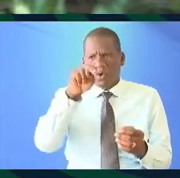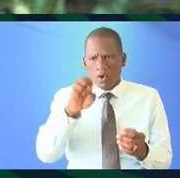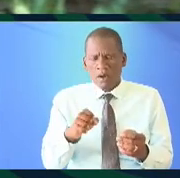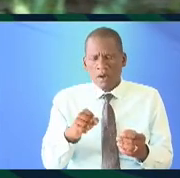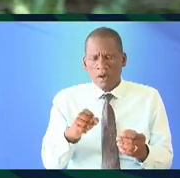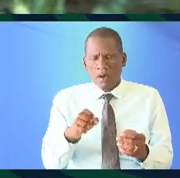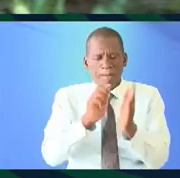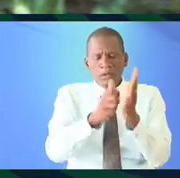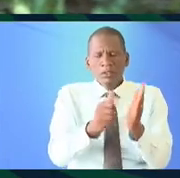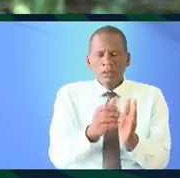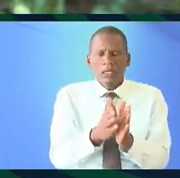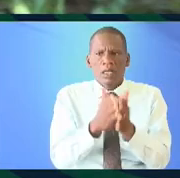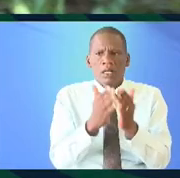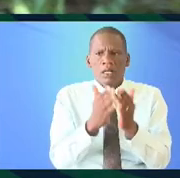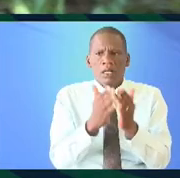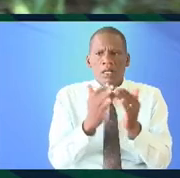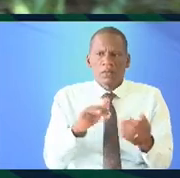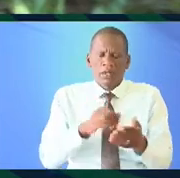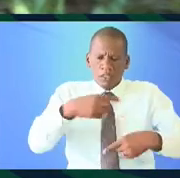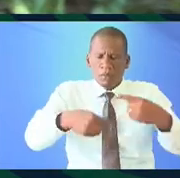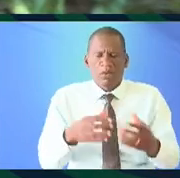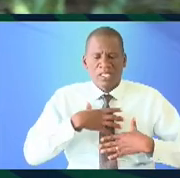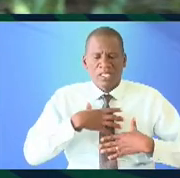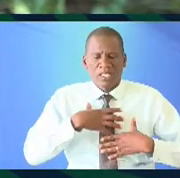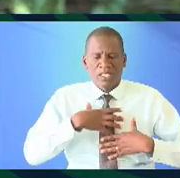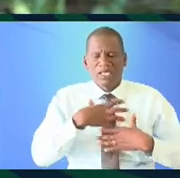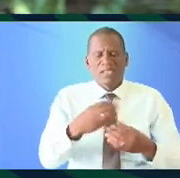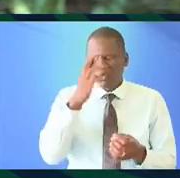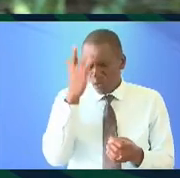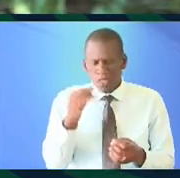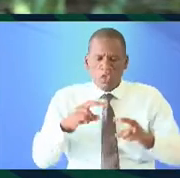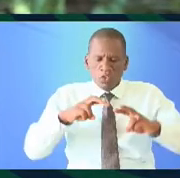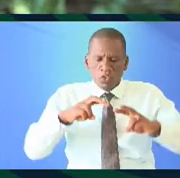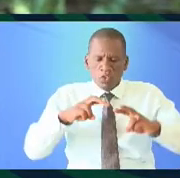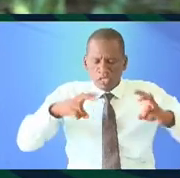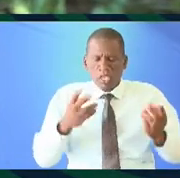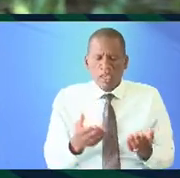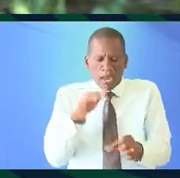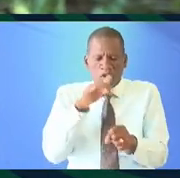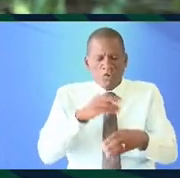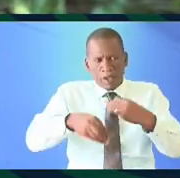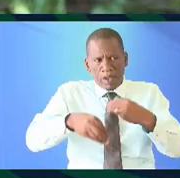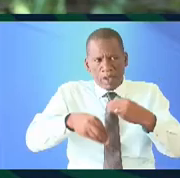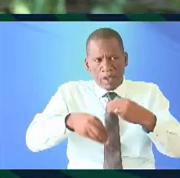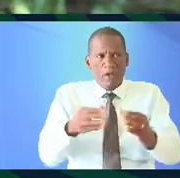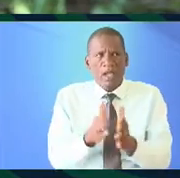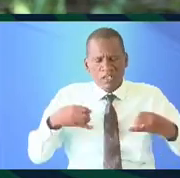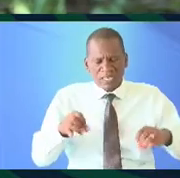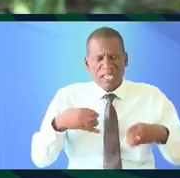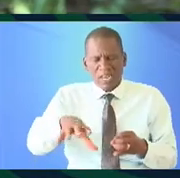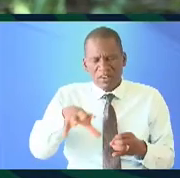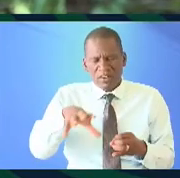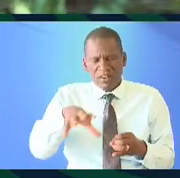maize and that whole process was so interesting because you know you look at so at so much material and you